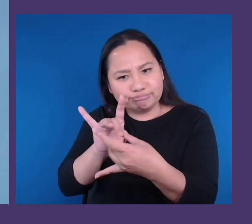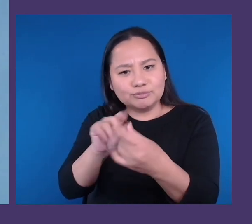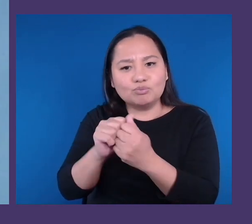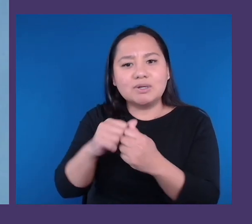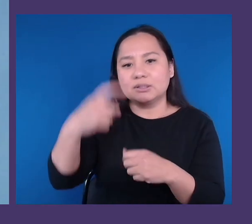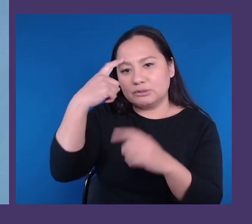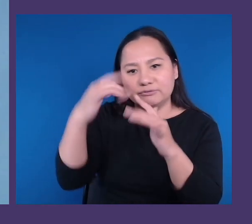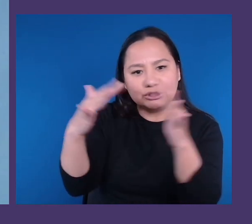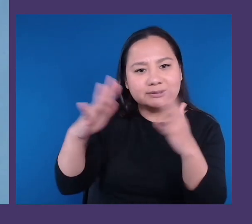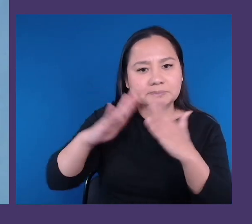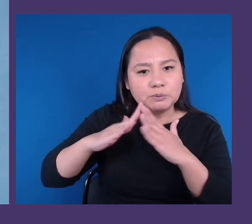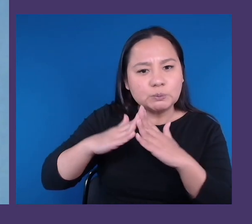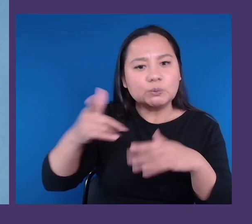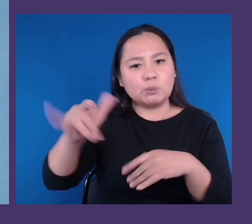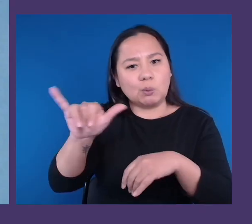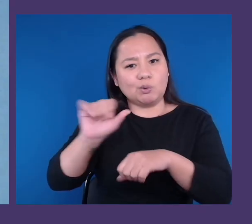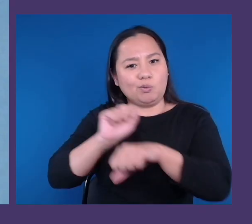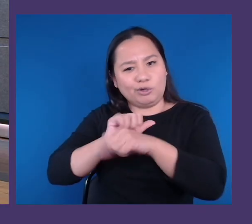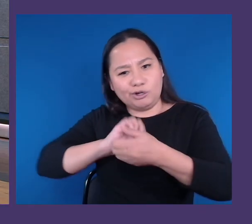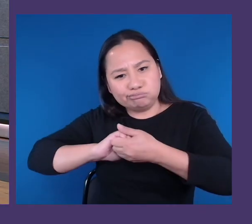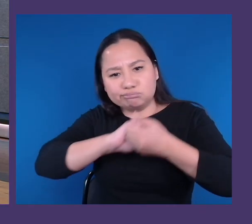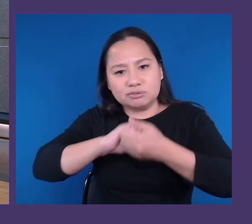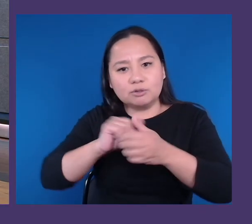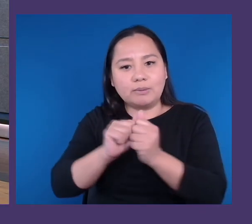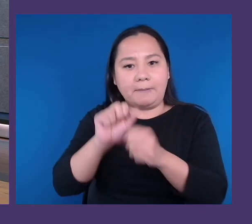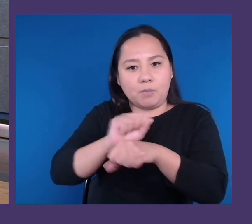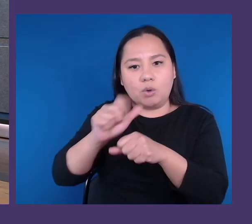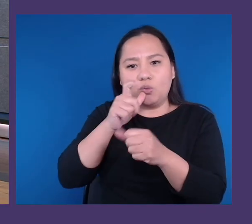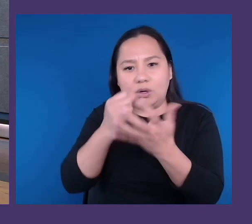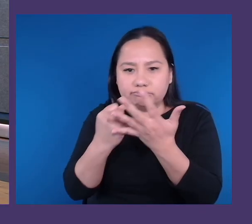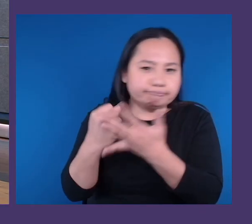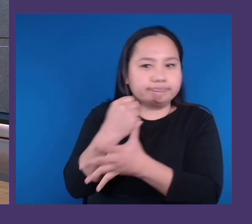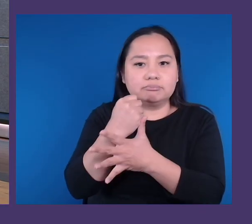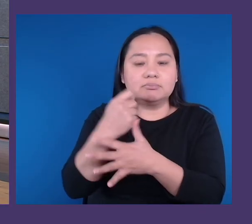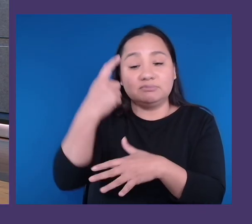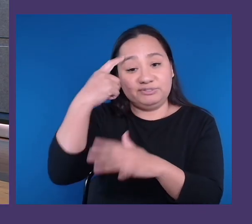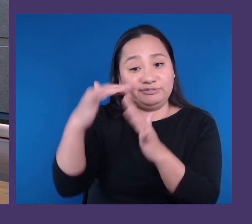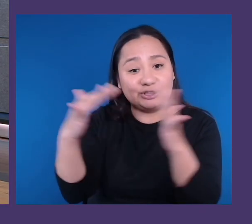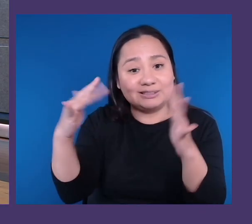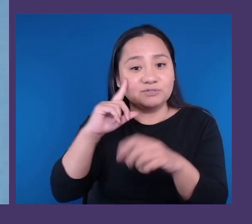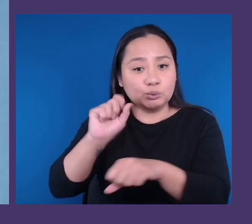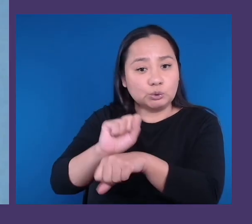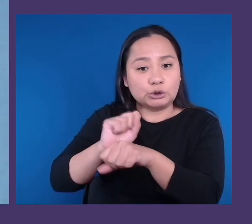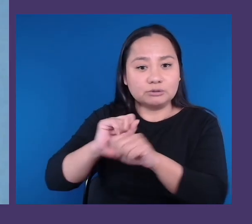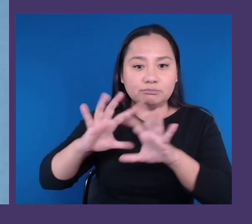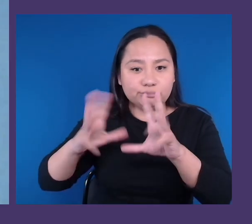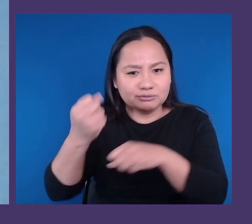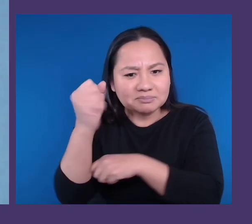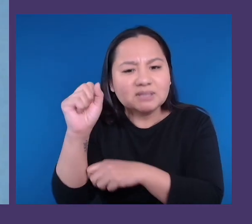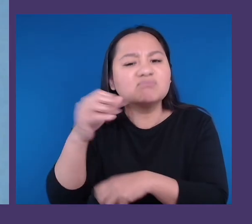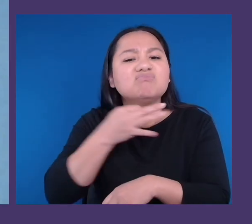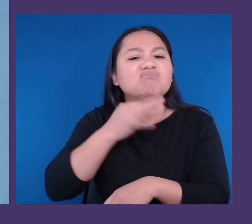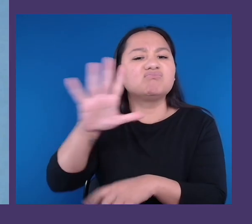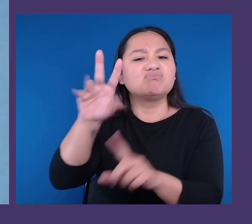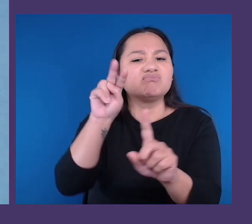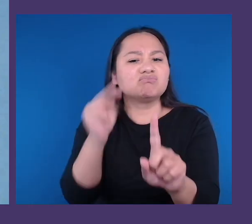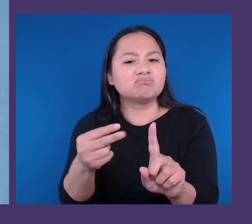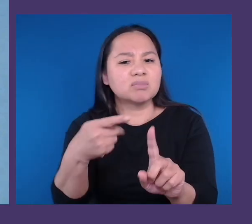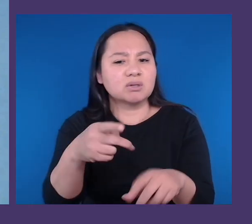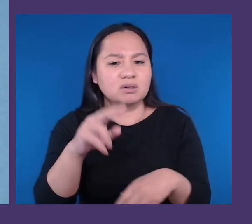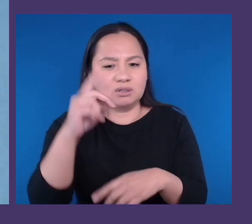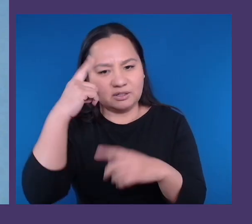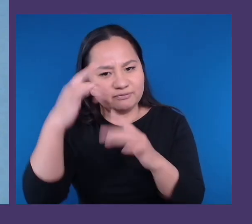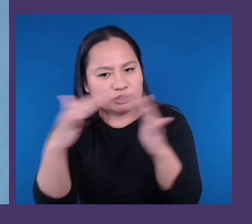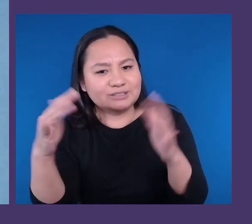the neurodiversity at work movement. What are your thoughts on neurodiversity and AI? Well, these tools help me a ton